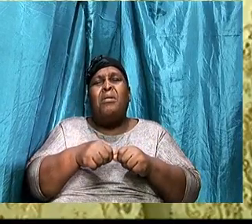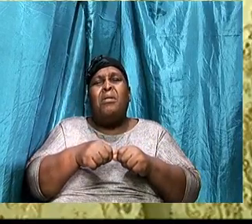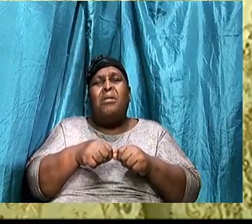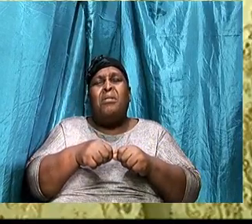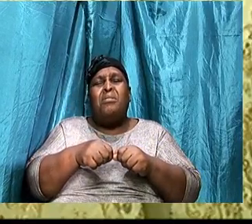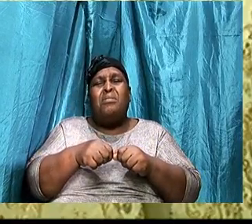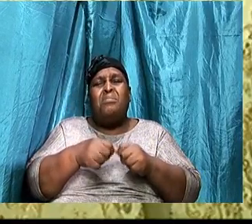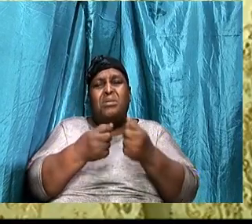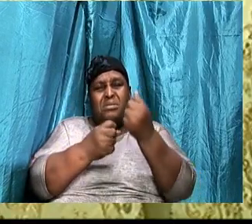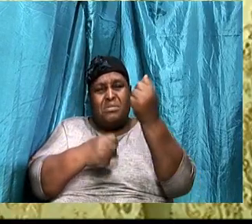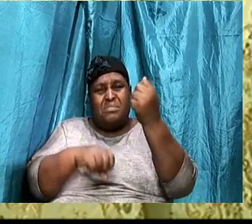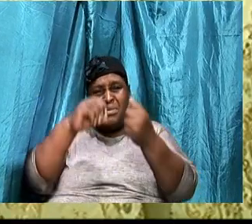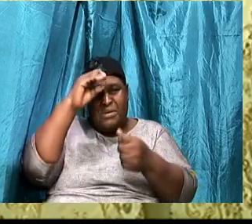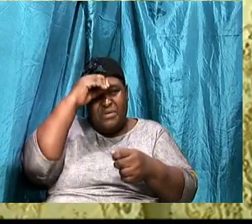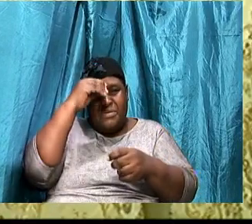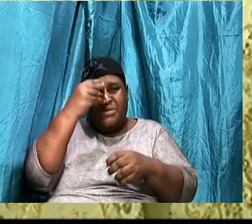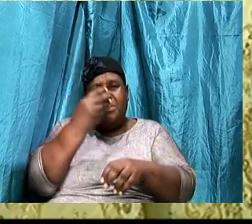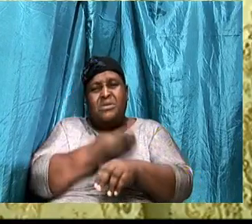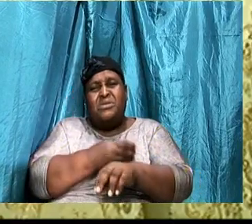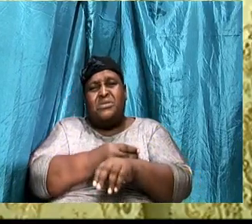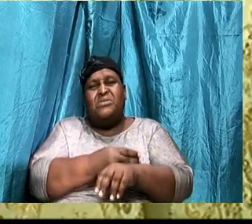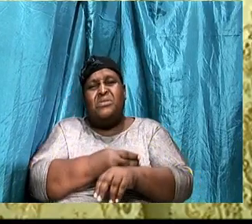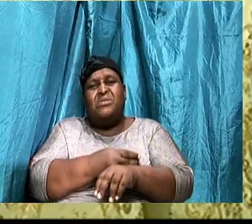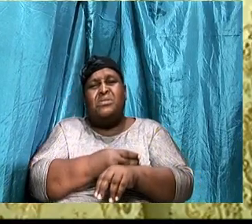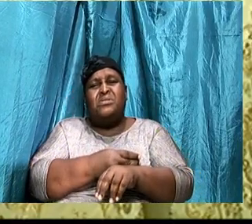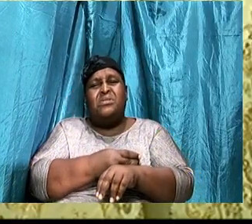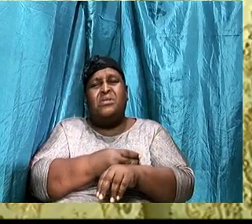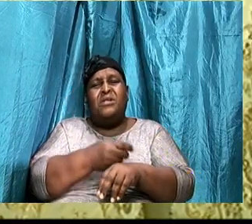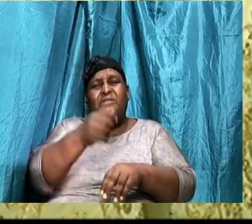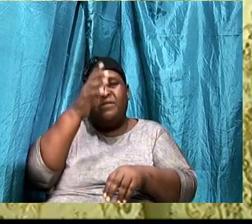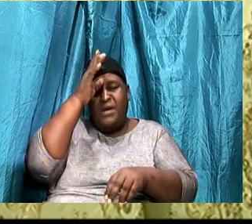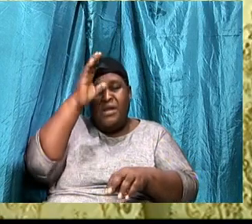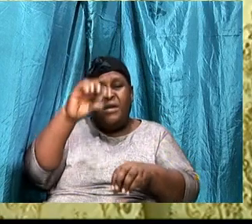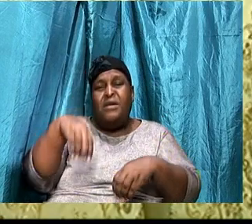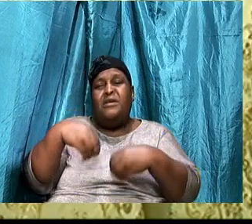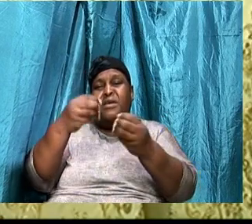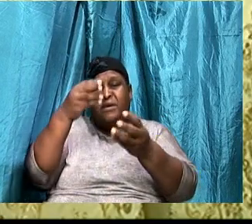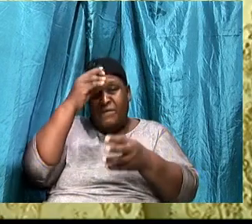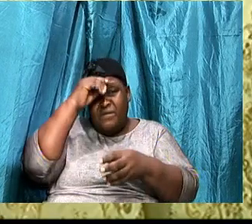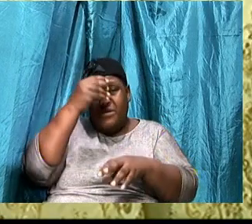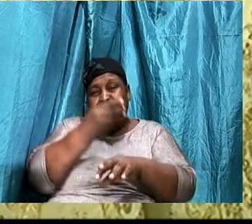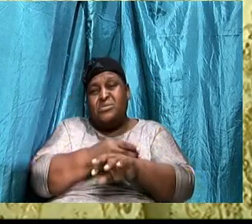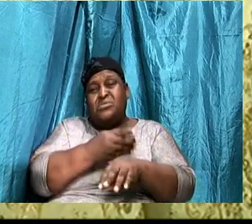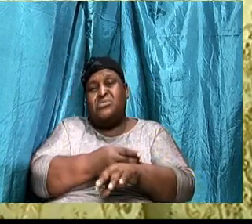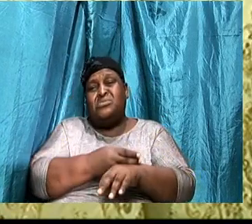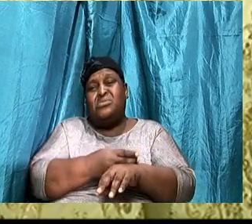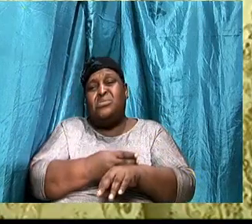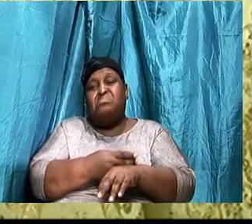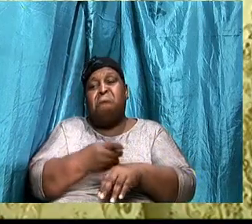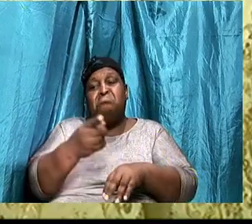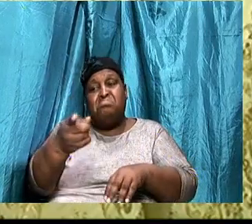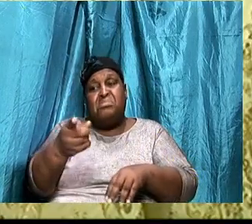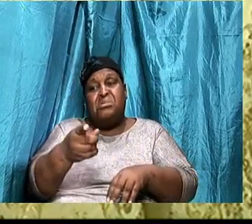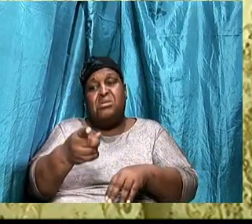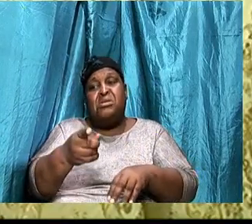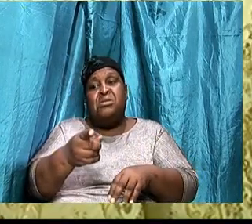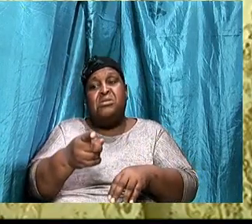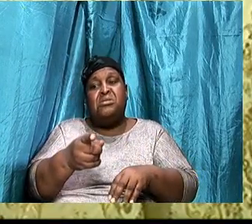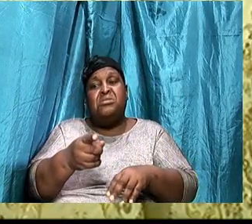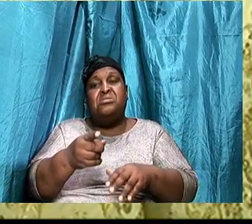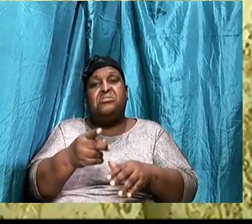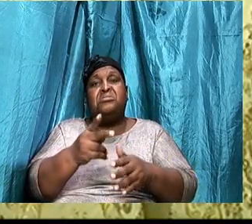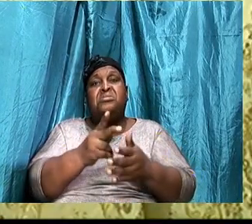potion. And he went and he squandered it. So, and here is a person who will receive an